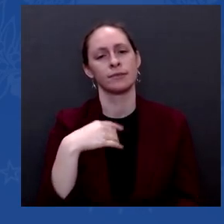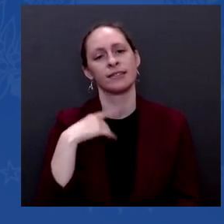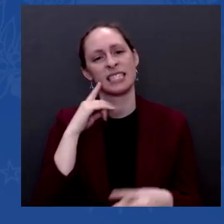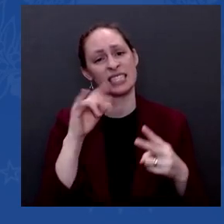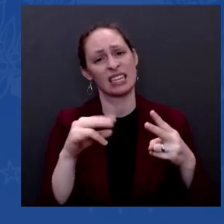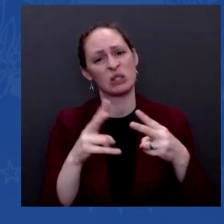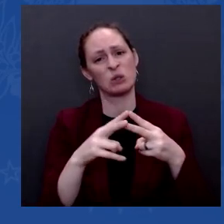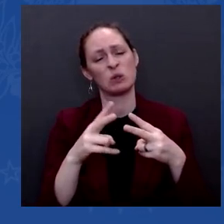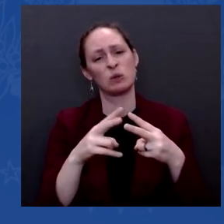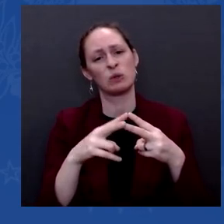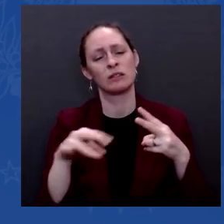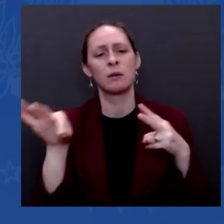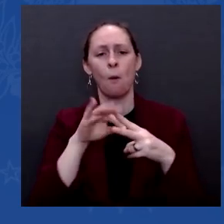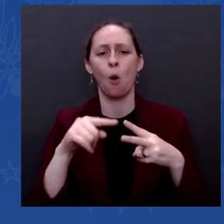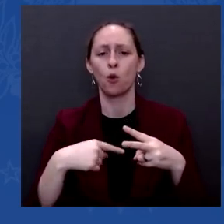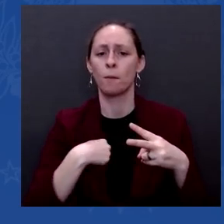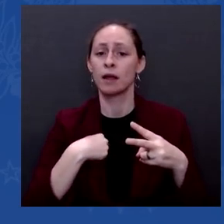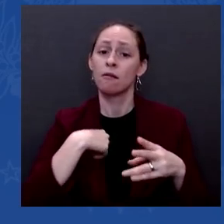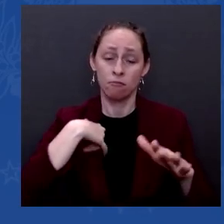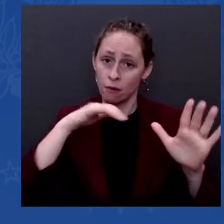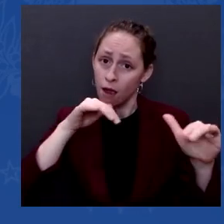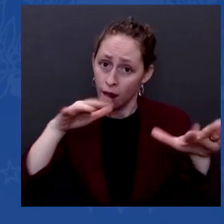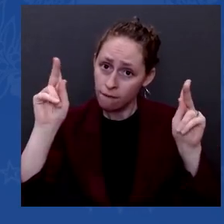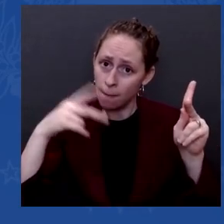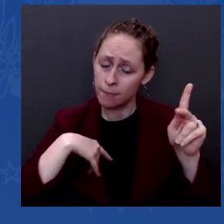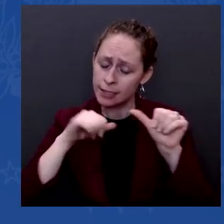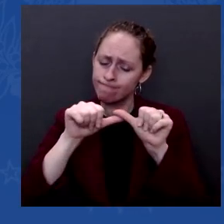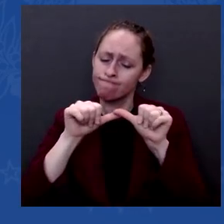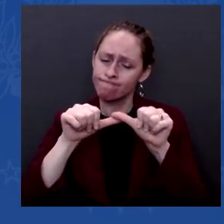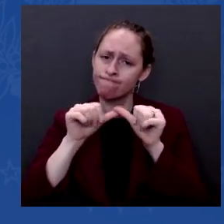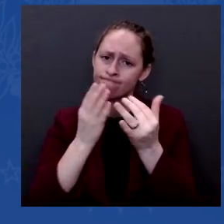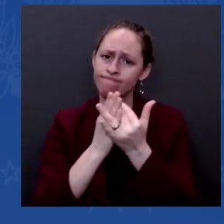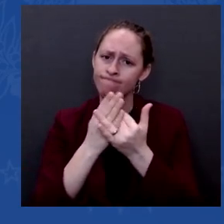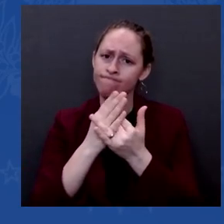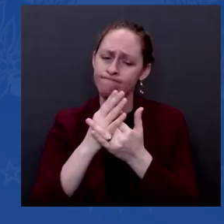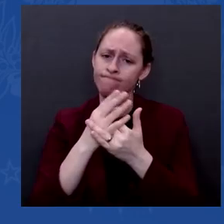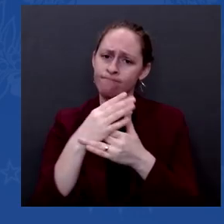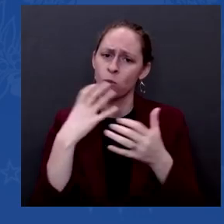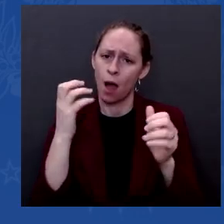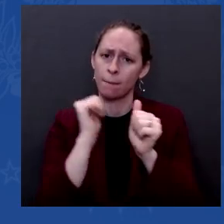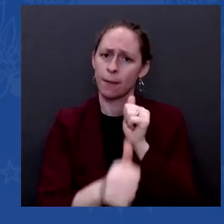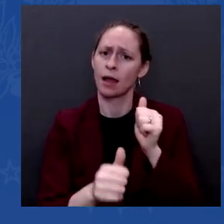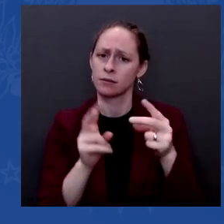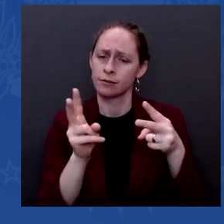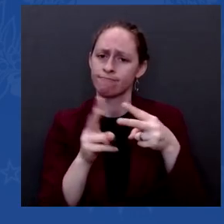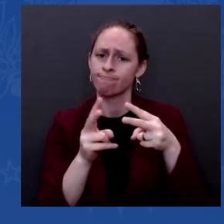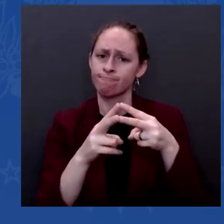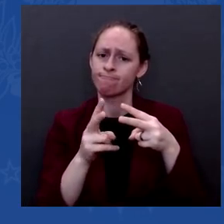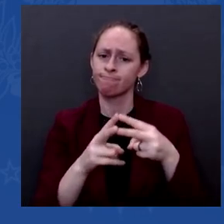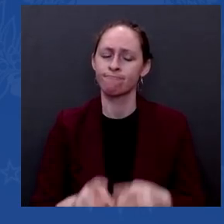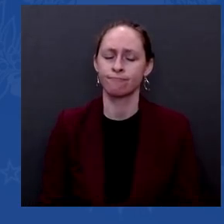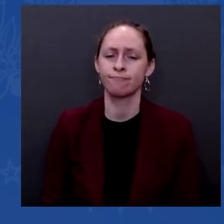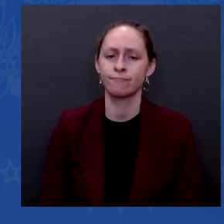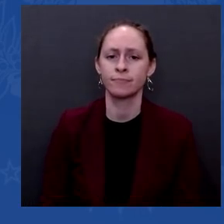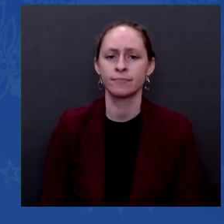whatever four I get to be able to try to get chunks of all of that done. Yes, sir. Next man next to your left.